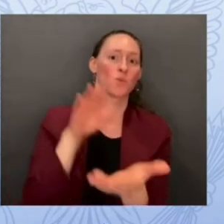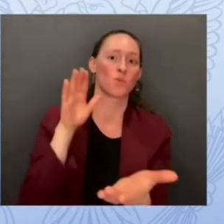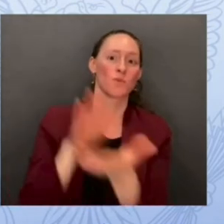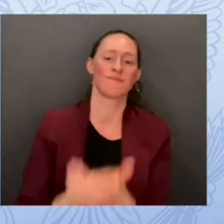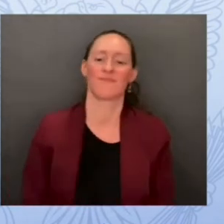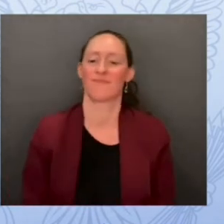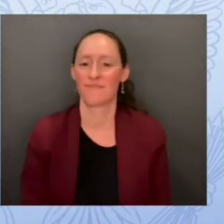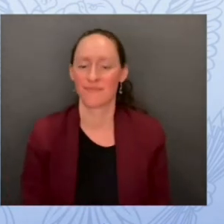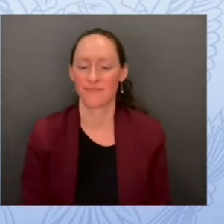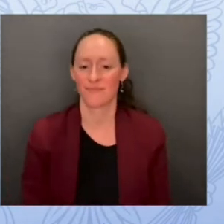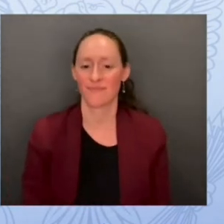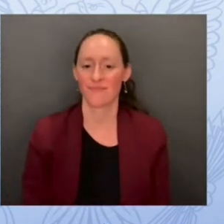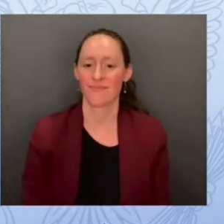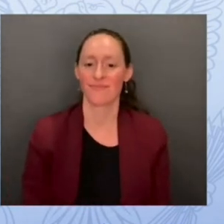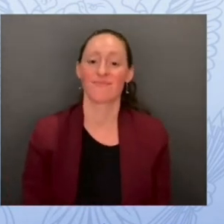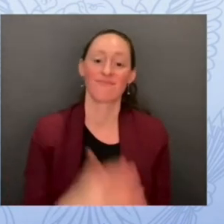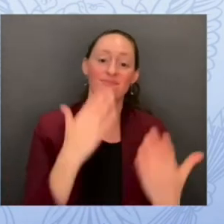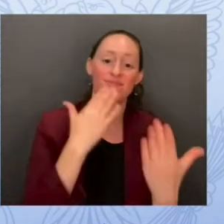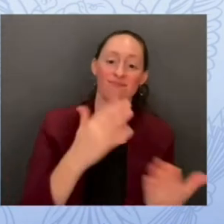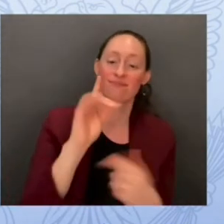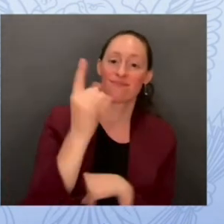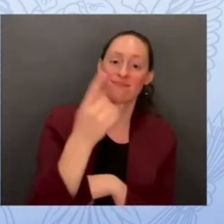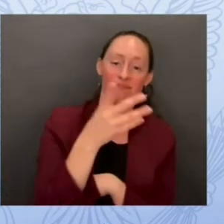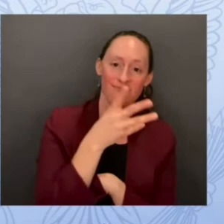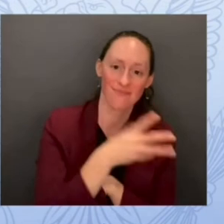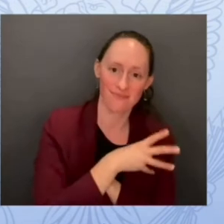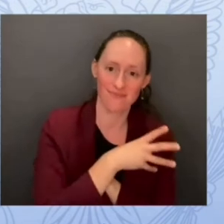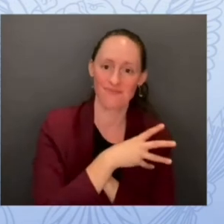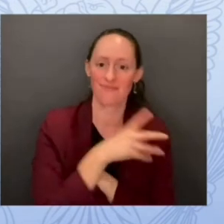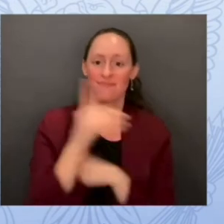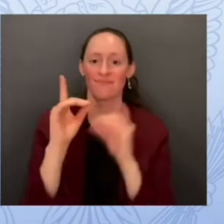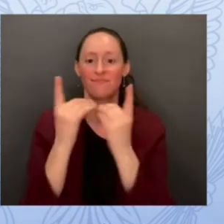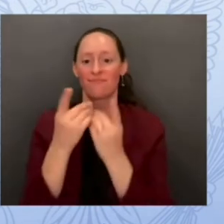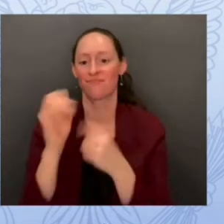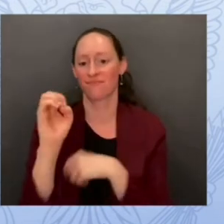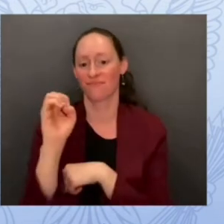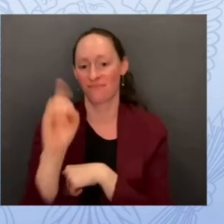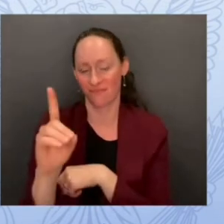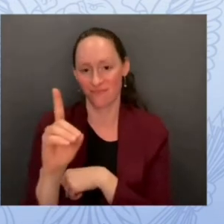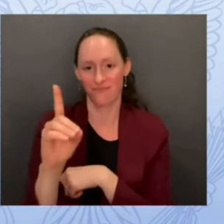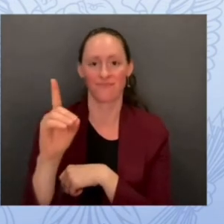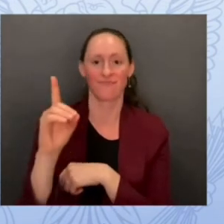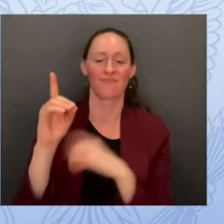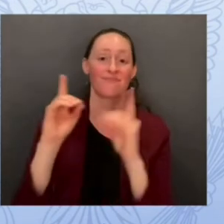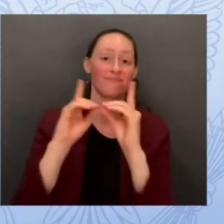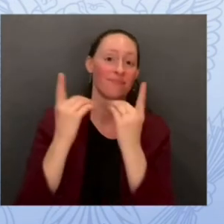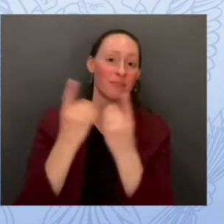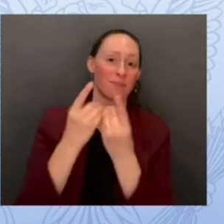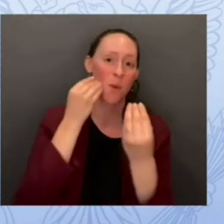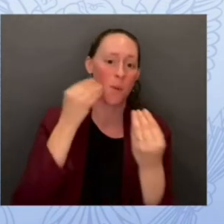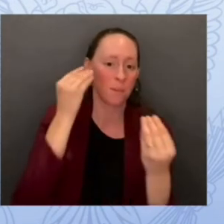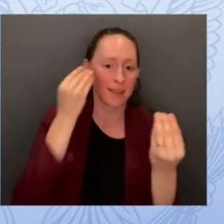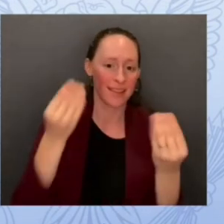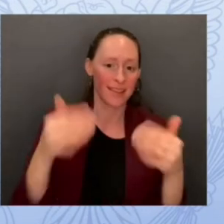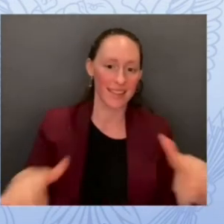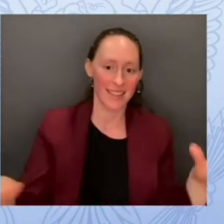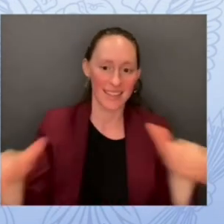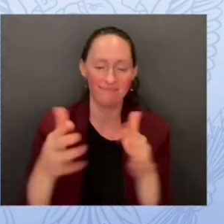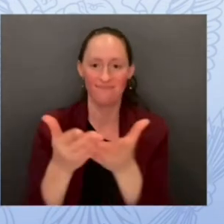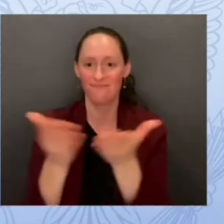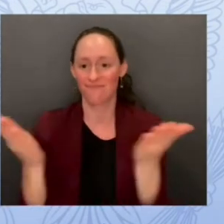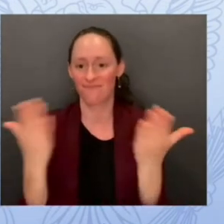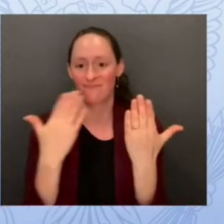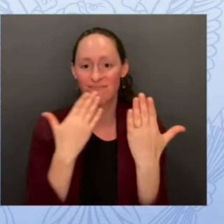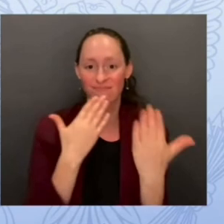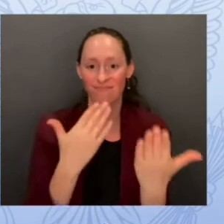education department of homeland security national debris security advisor as well as many federal agencies to really make this into a national